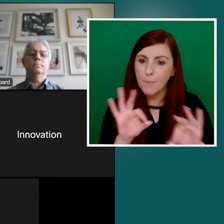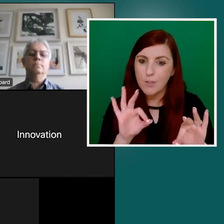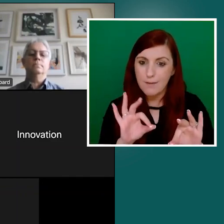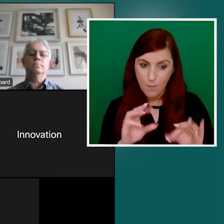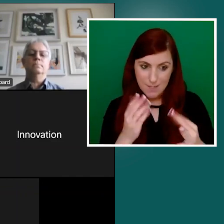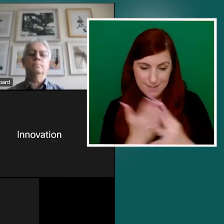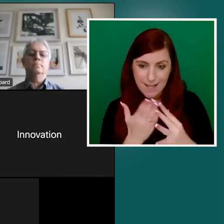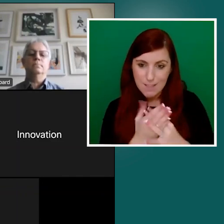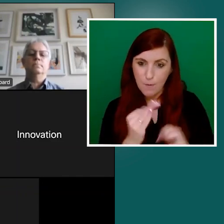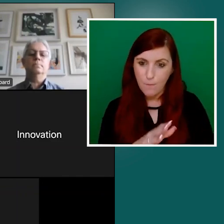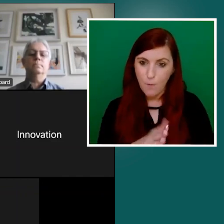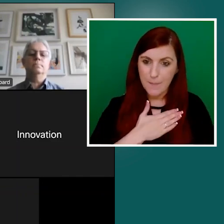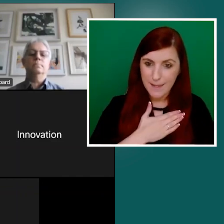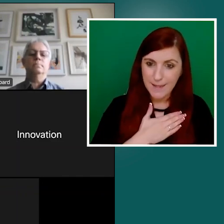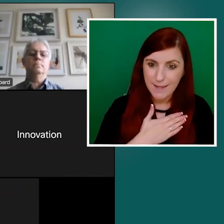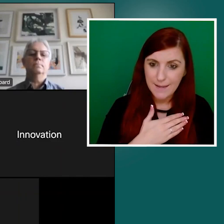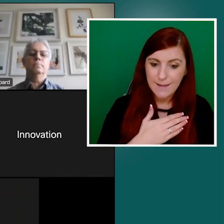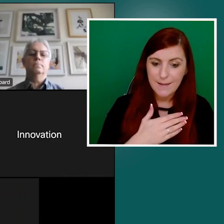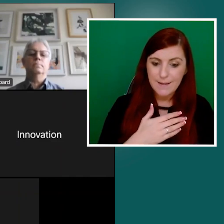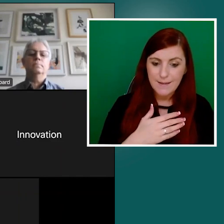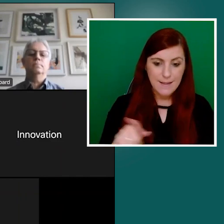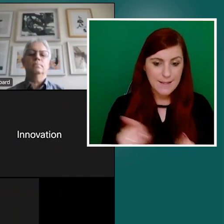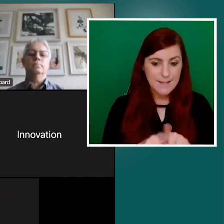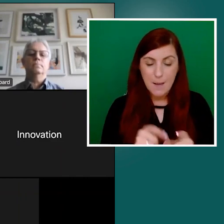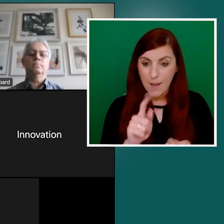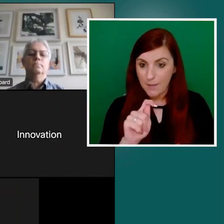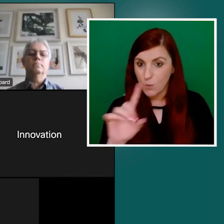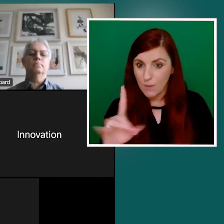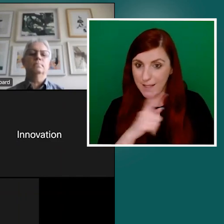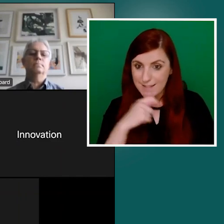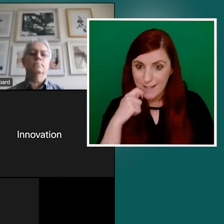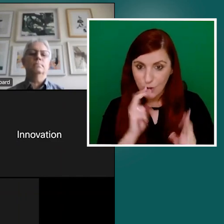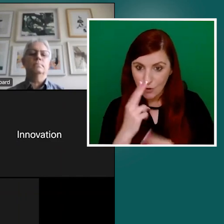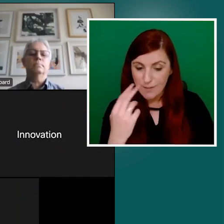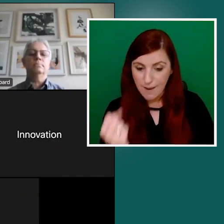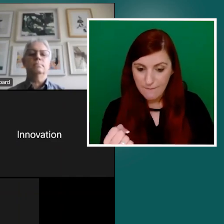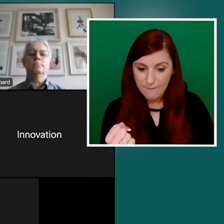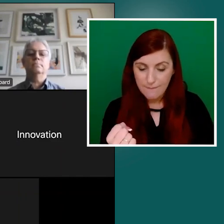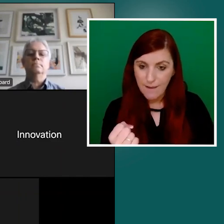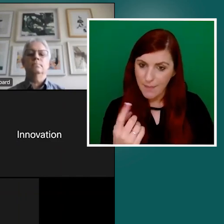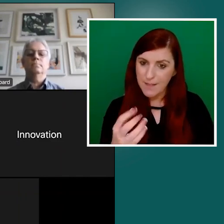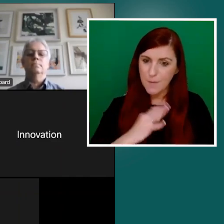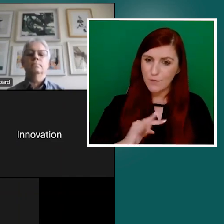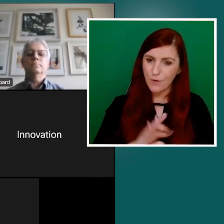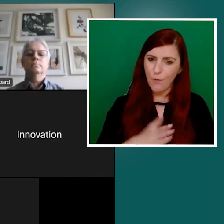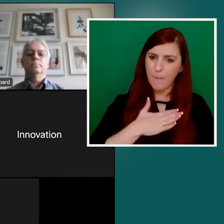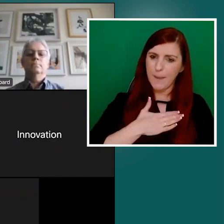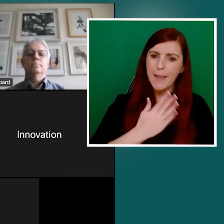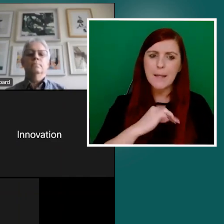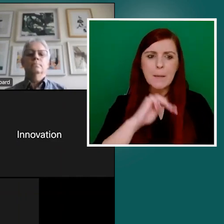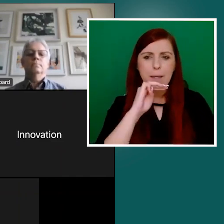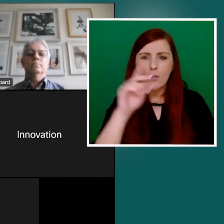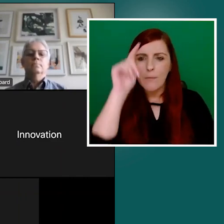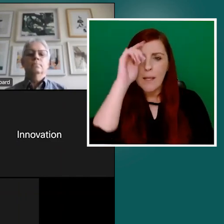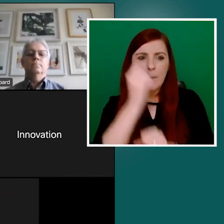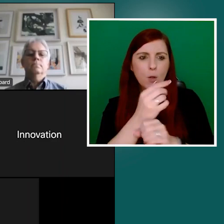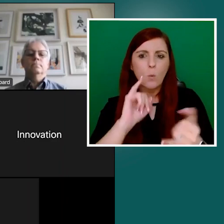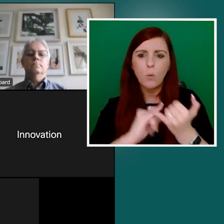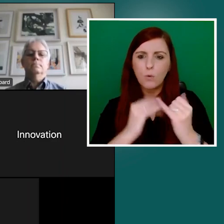advocates. And it also means you have to think about who your communication is for.